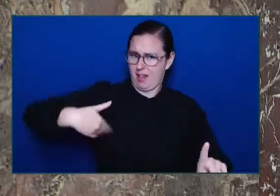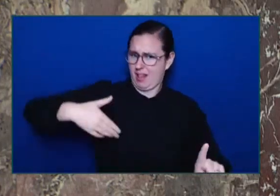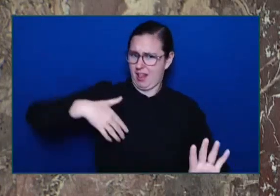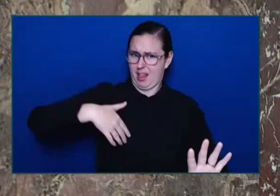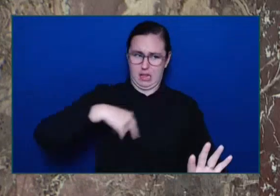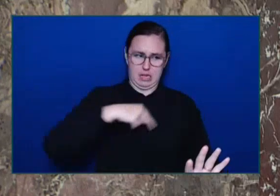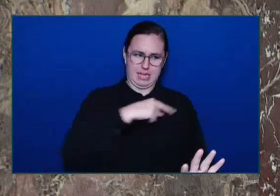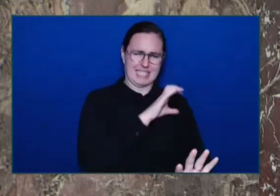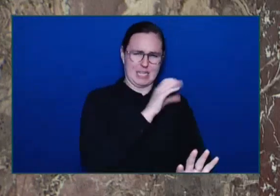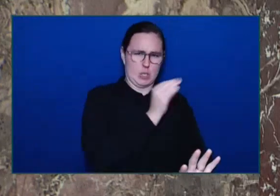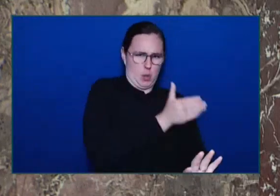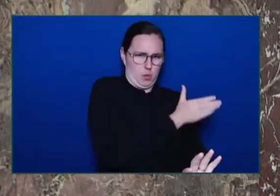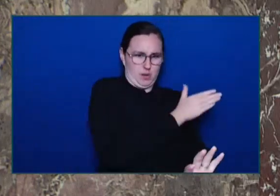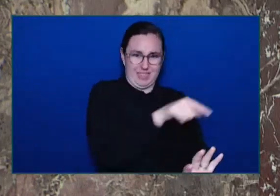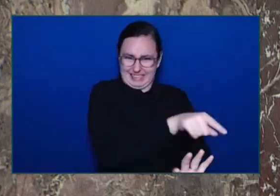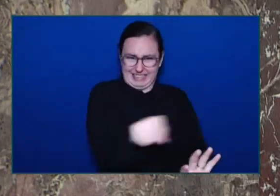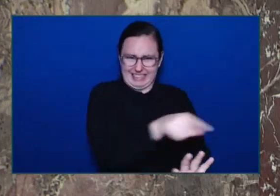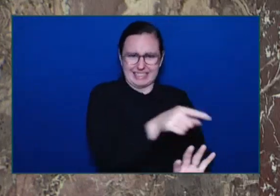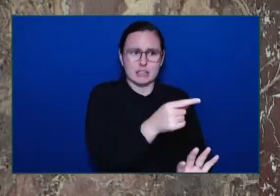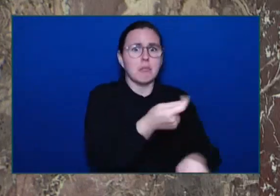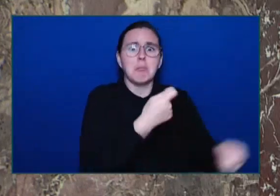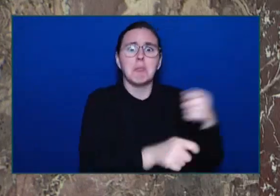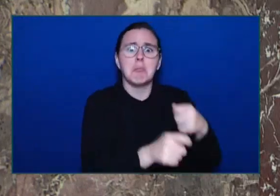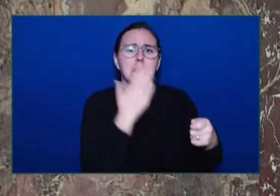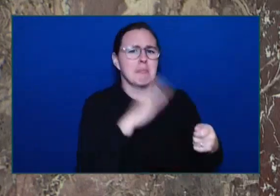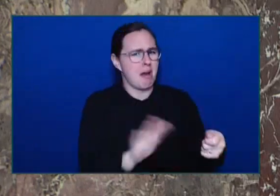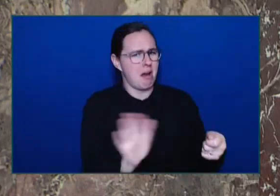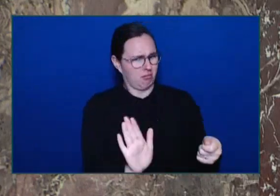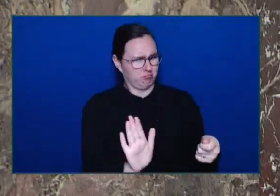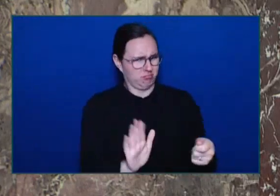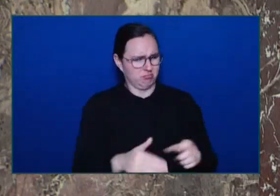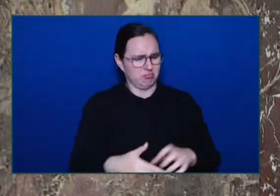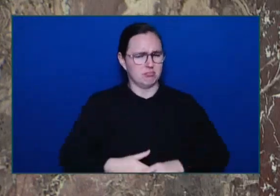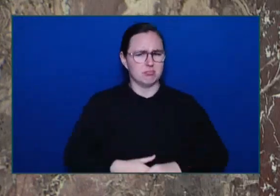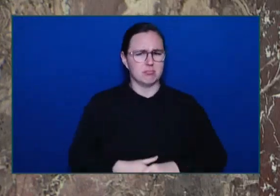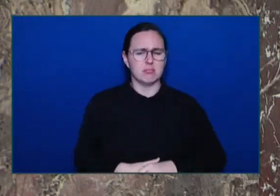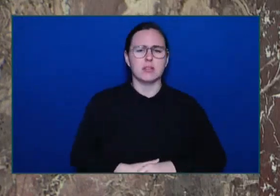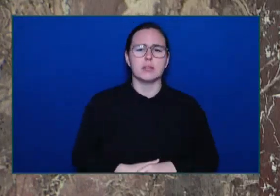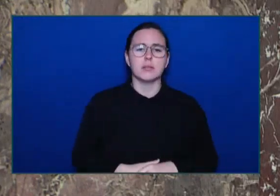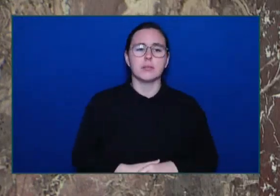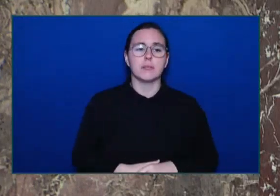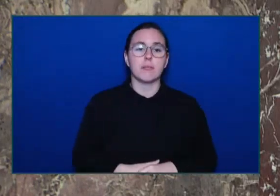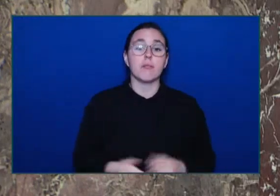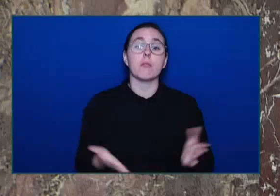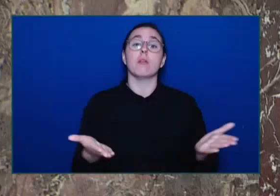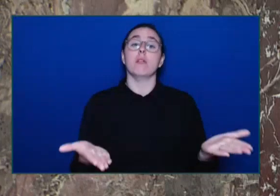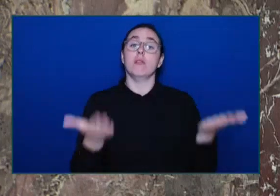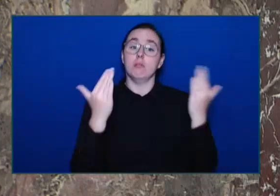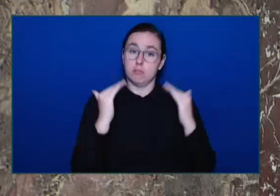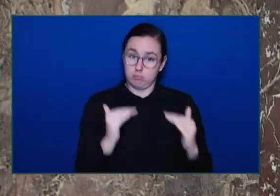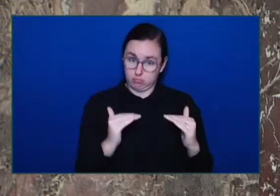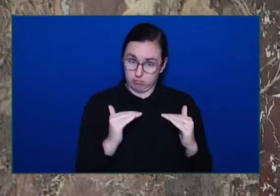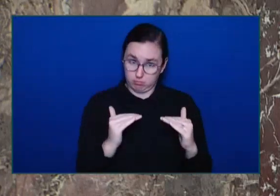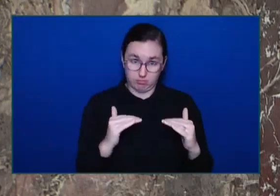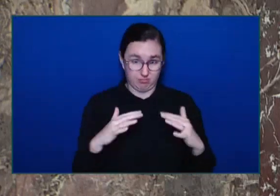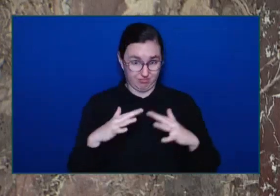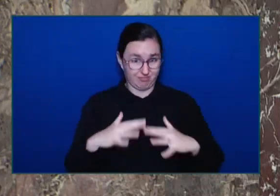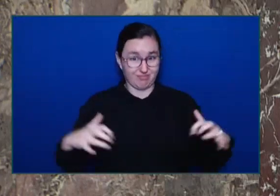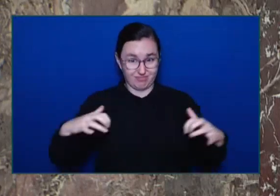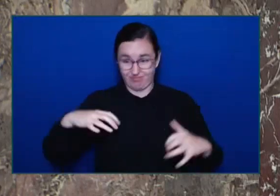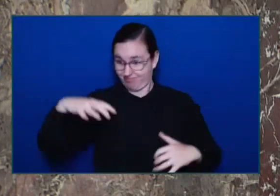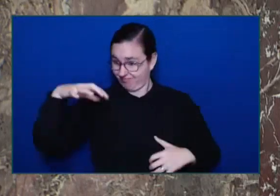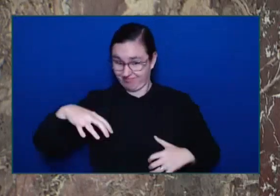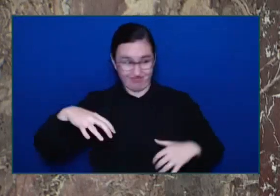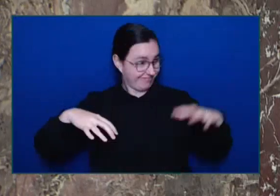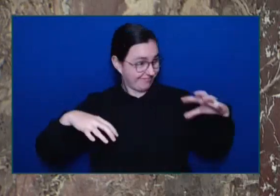The second component Is a significant difference Between our side of the house And that side of the house We believe I believe strongly That there's a